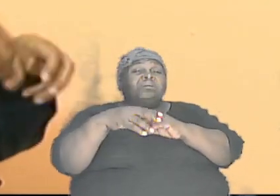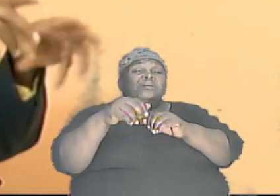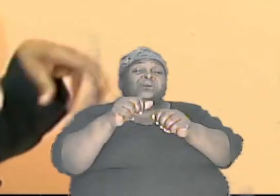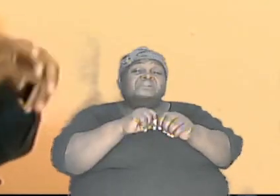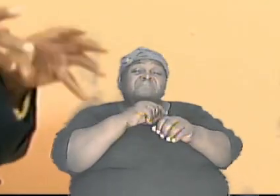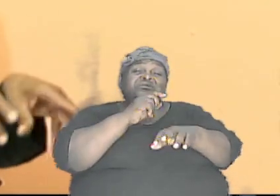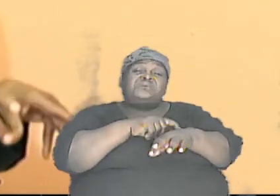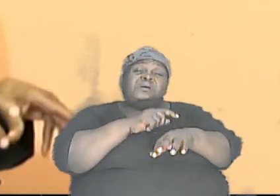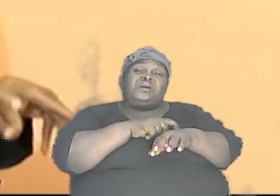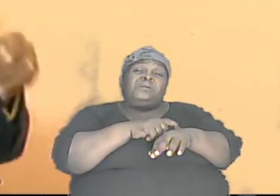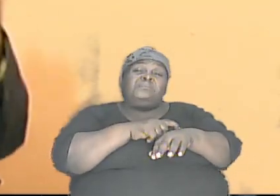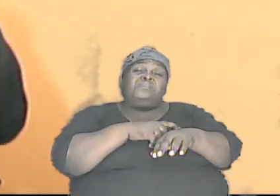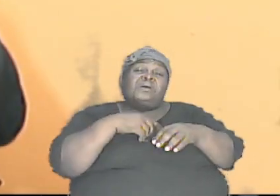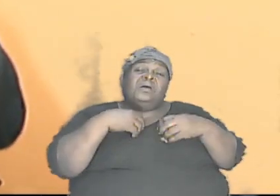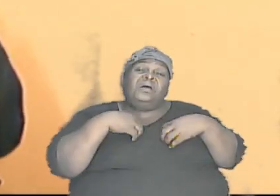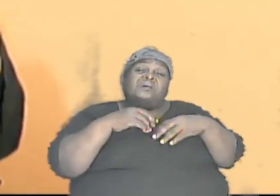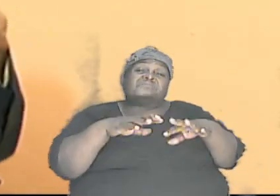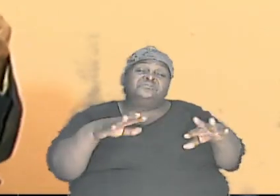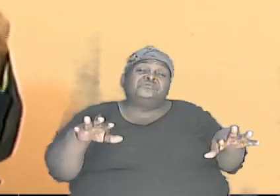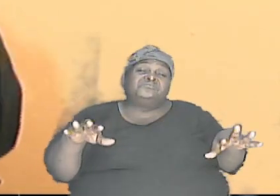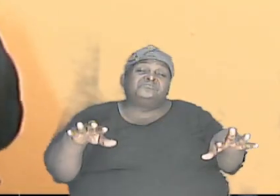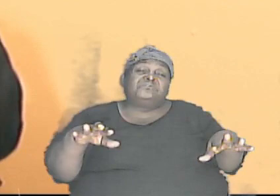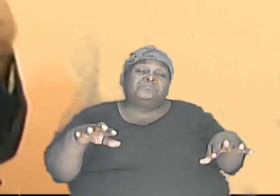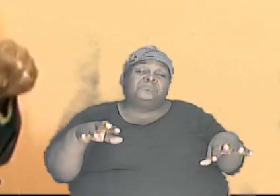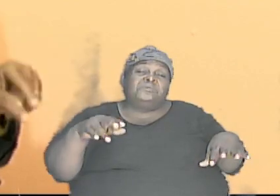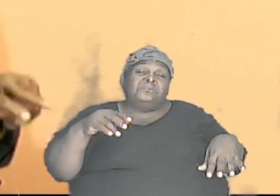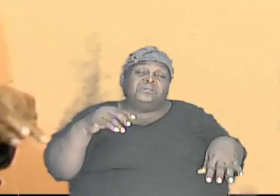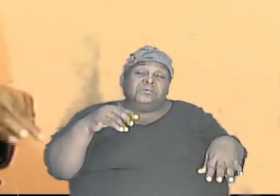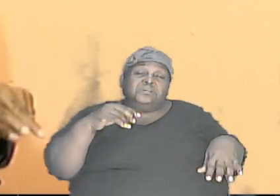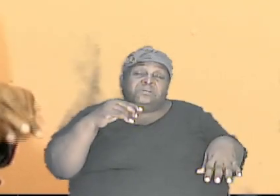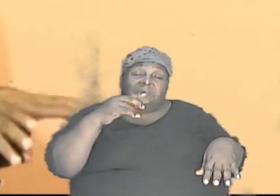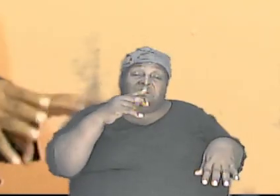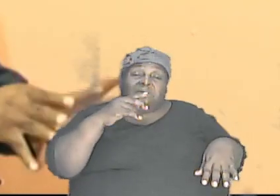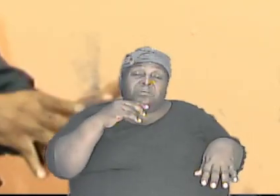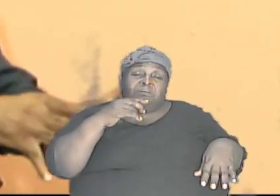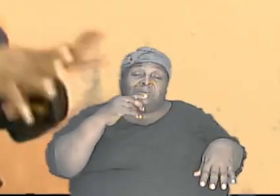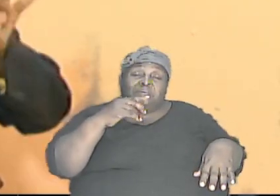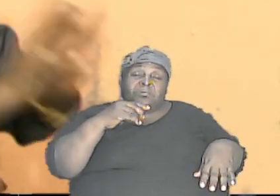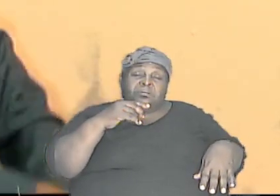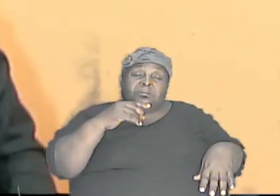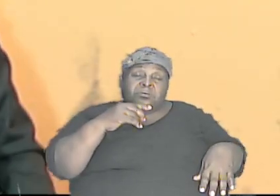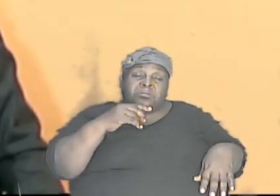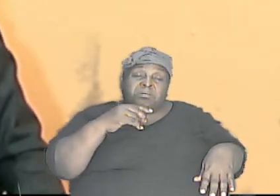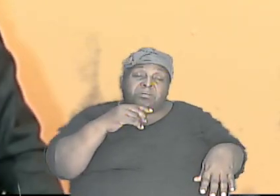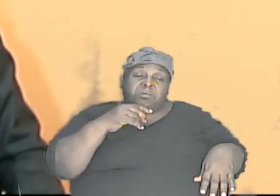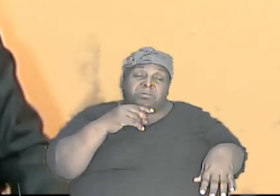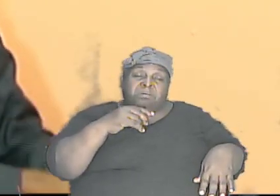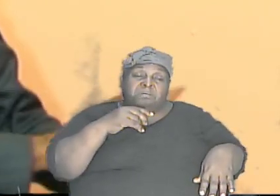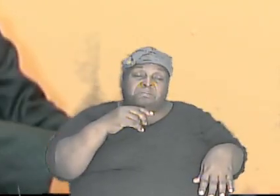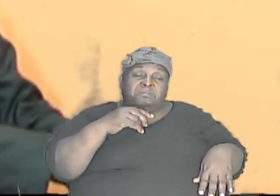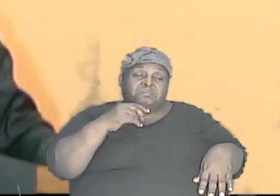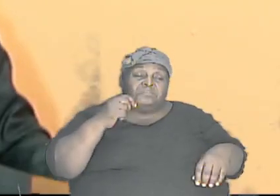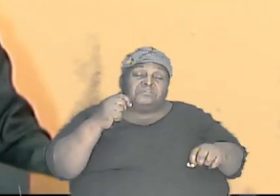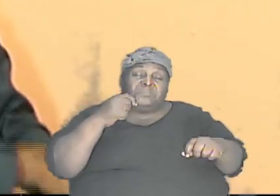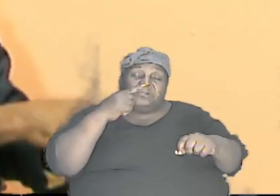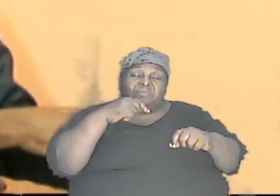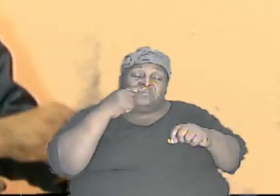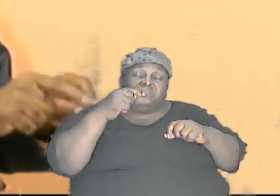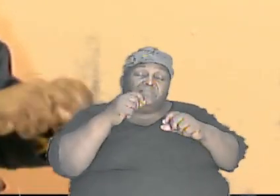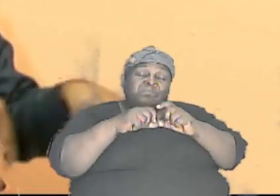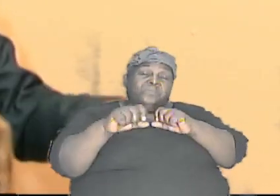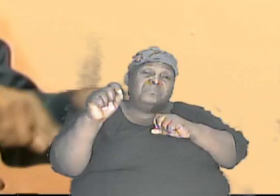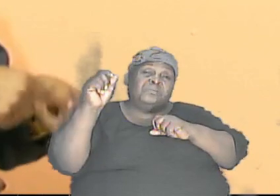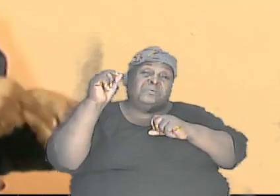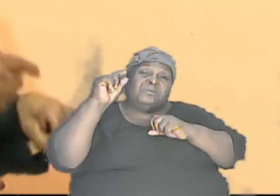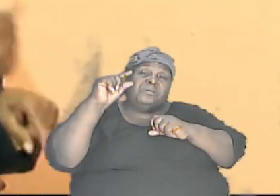pretty much like them. So if they had a certain type of ear, those children will have the same kind of ear going down the line because